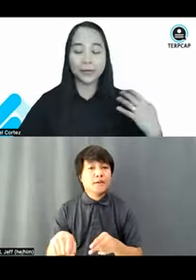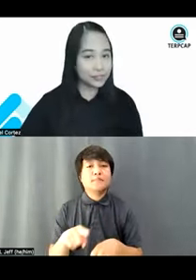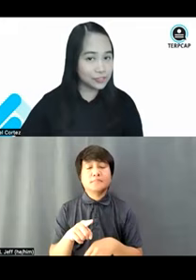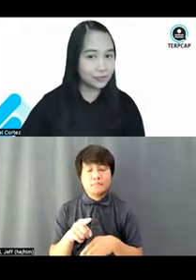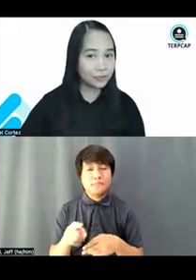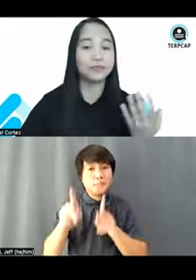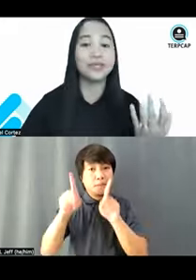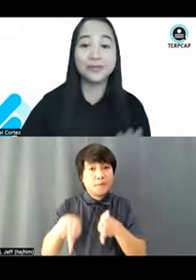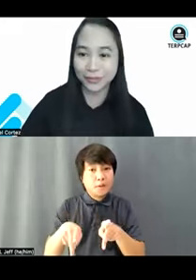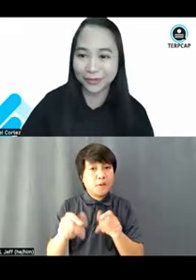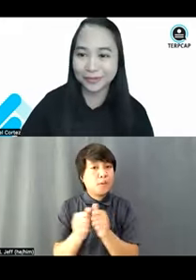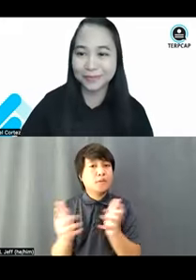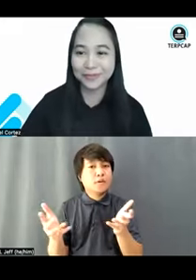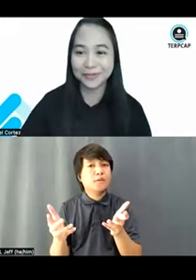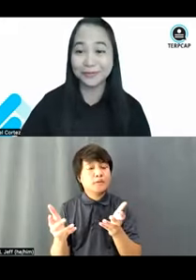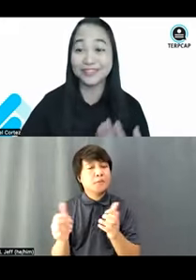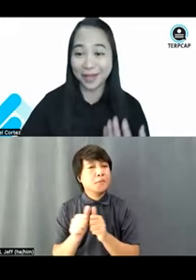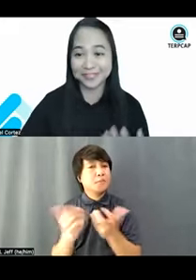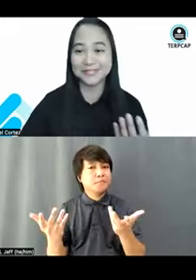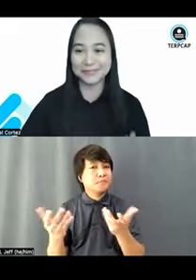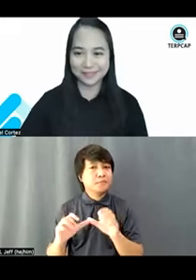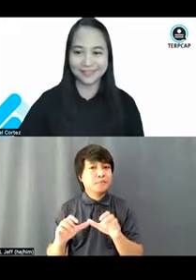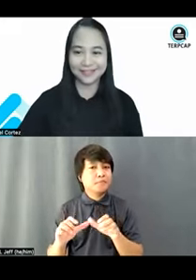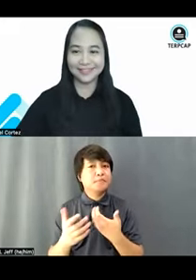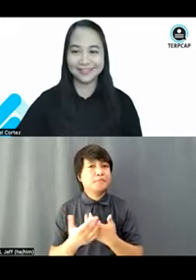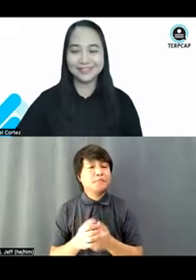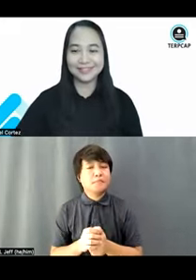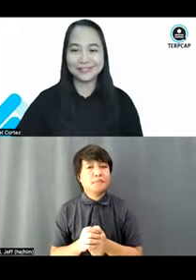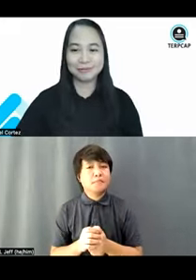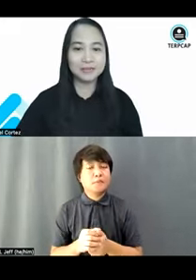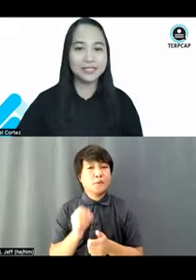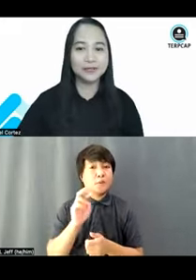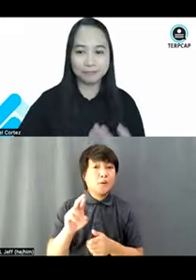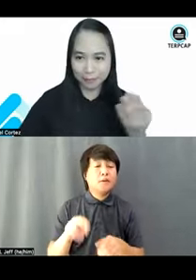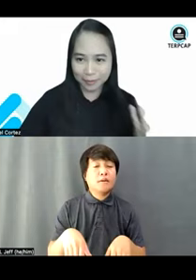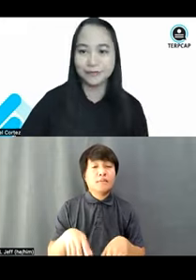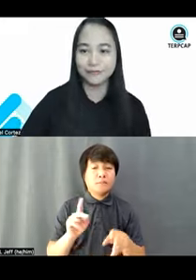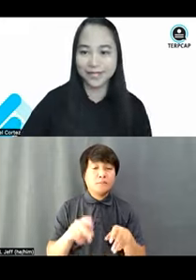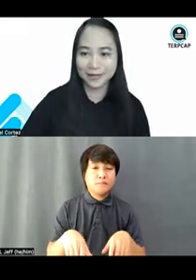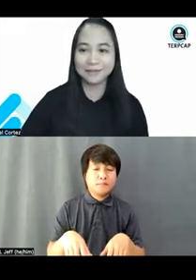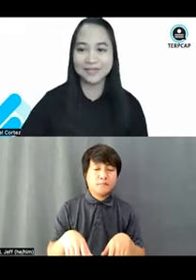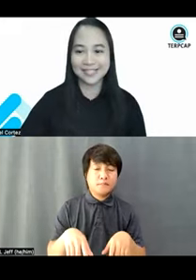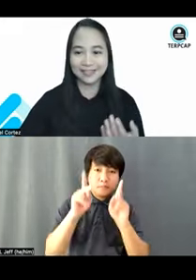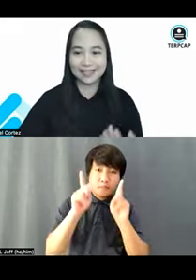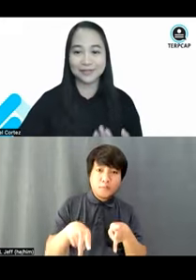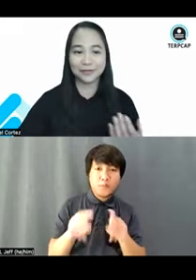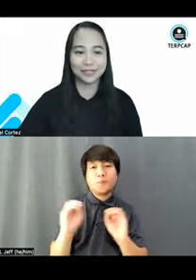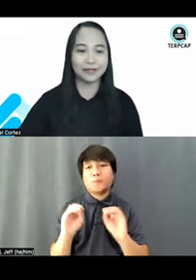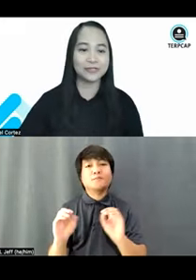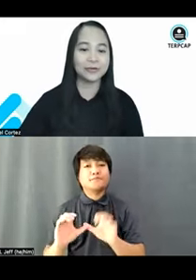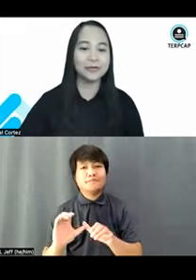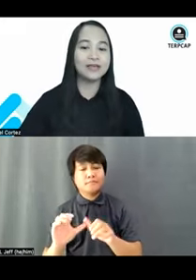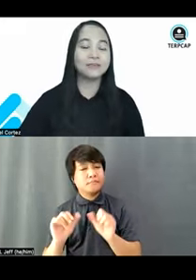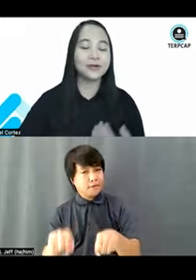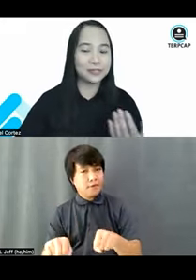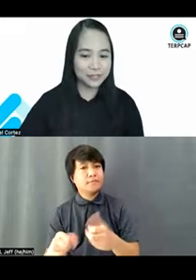person or people without disability. So, probably, probably you've been hearing me say this earlier.